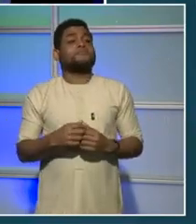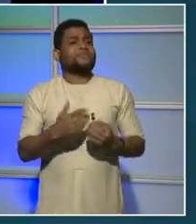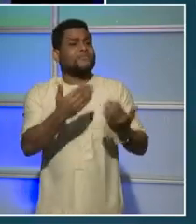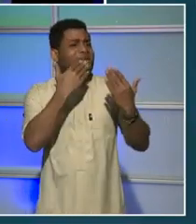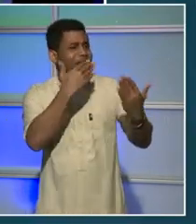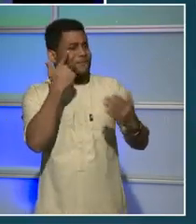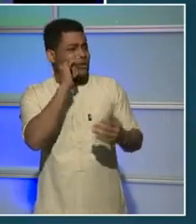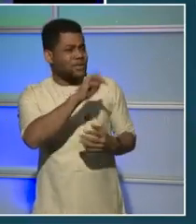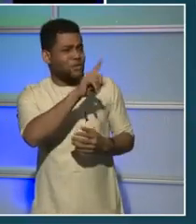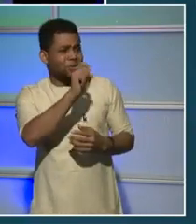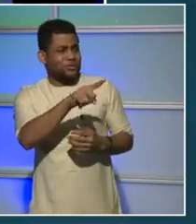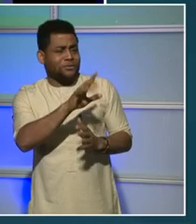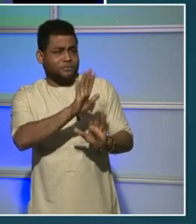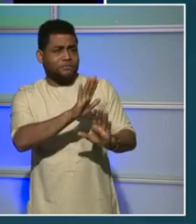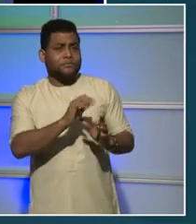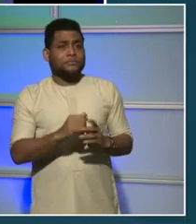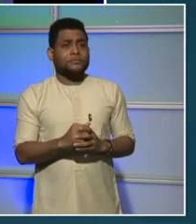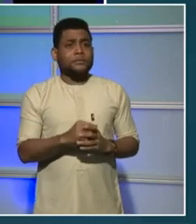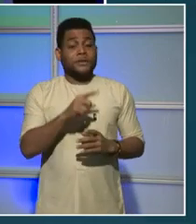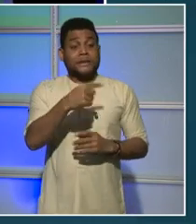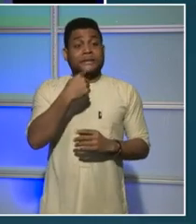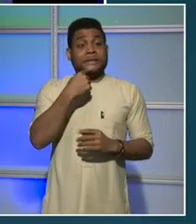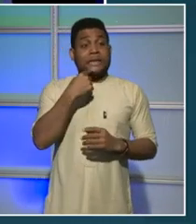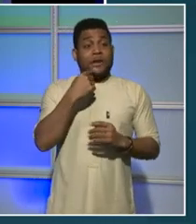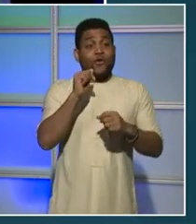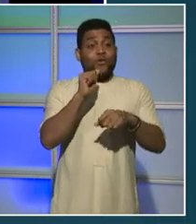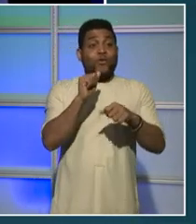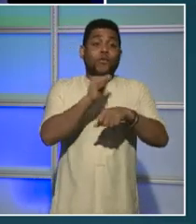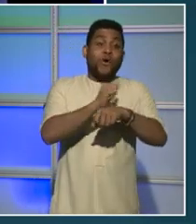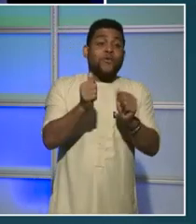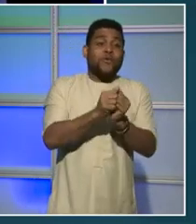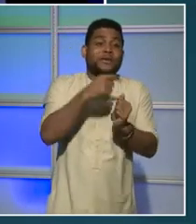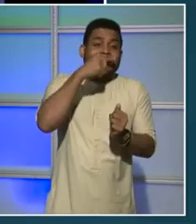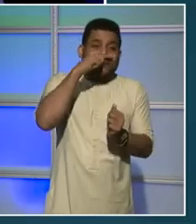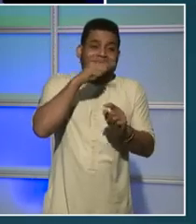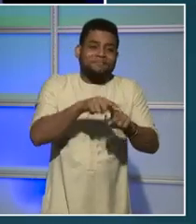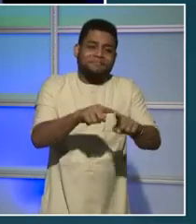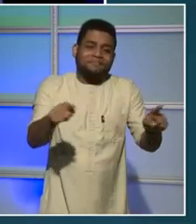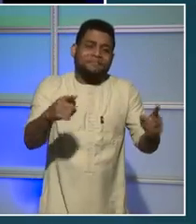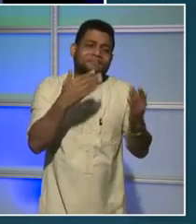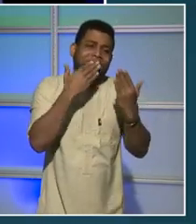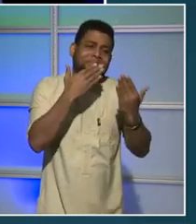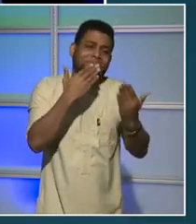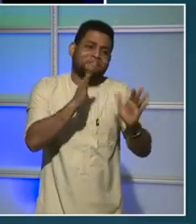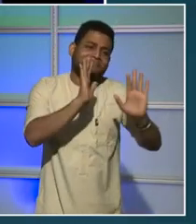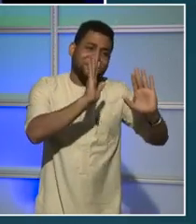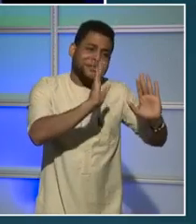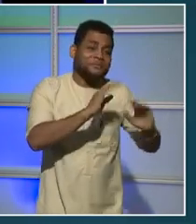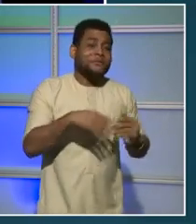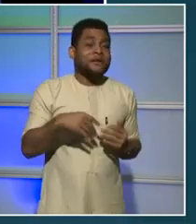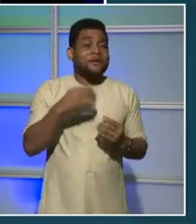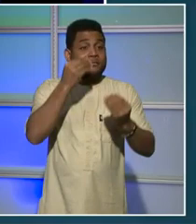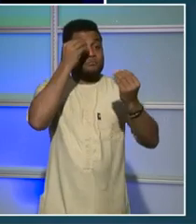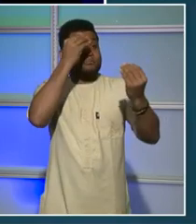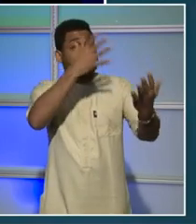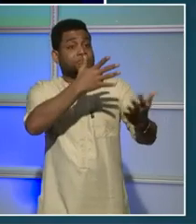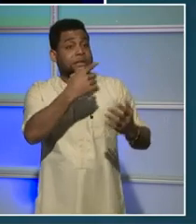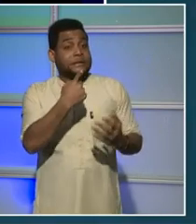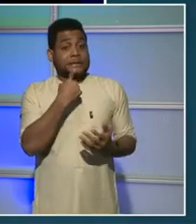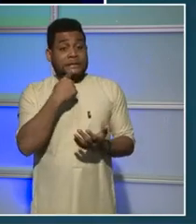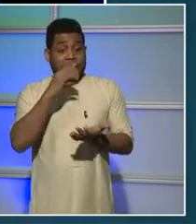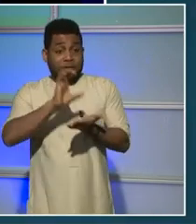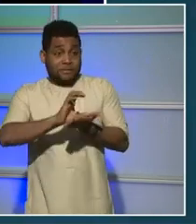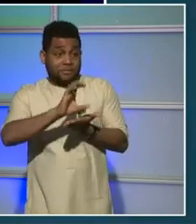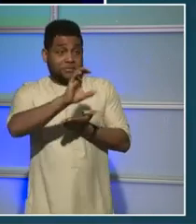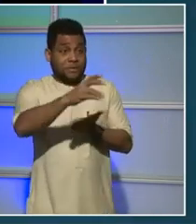you're doing with our little folks. The question of investing in affordable housing is really the hallmark of